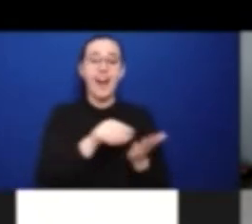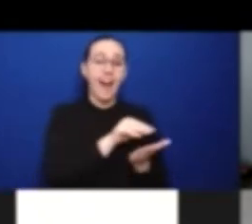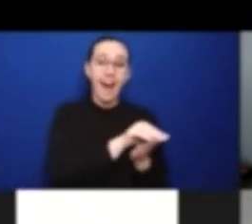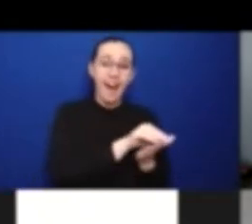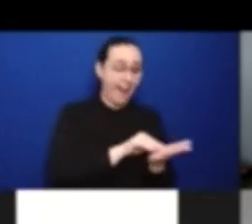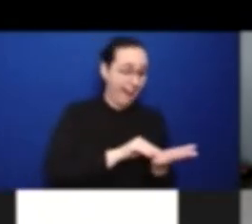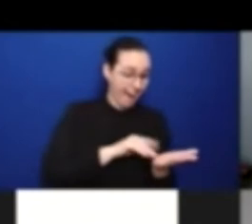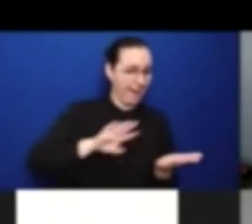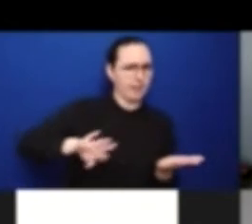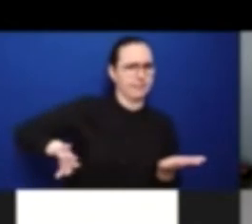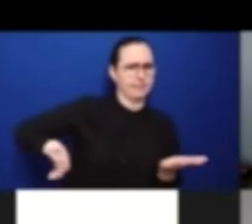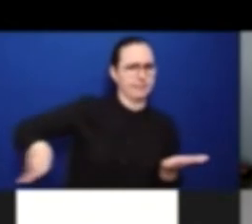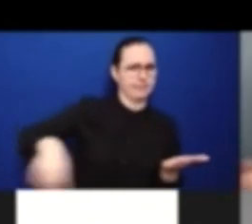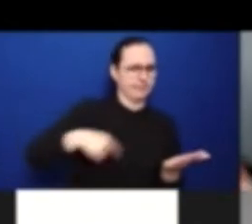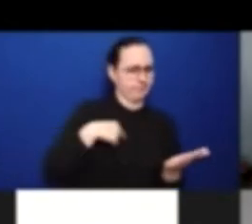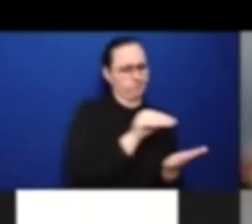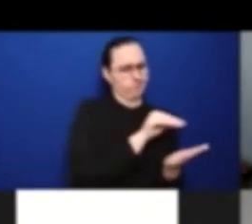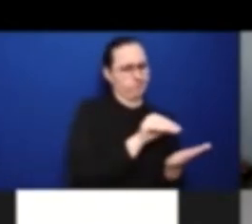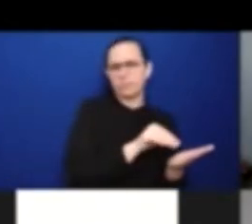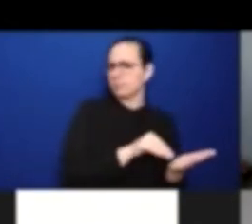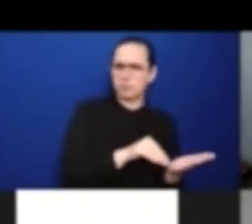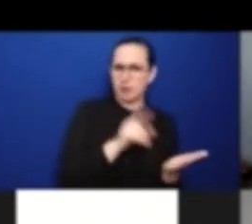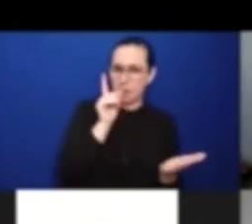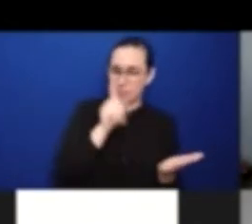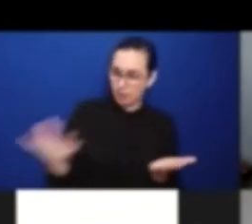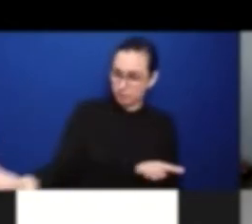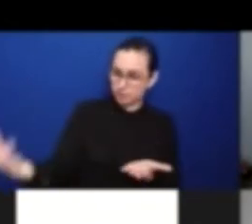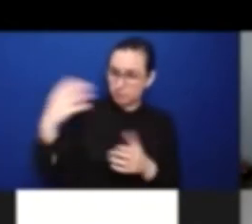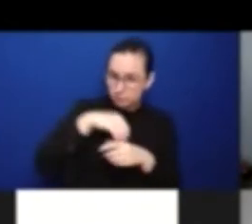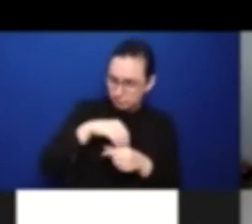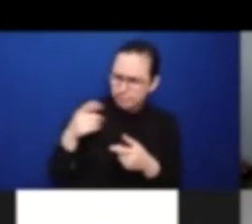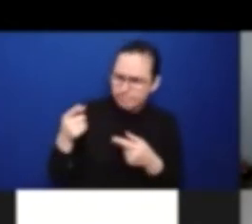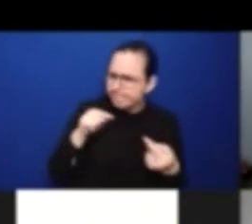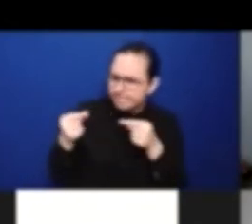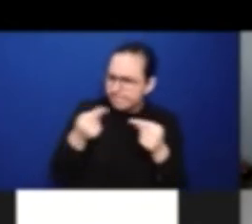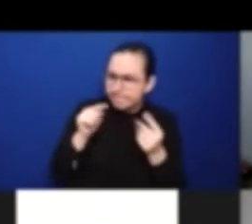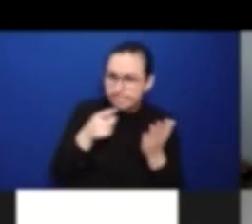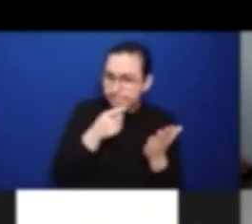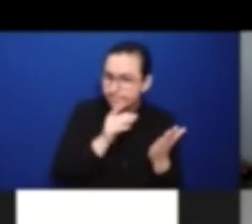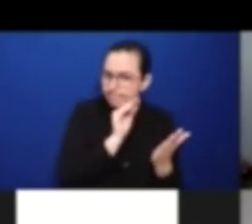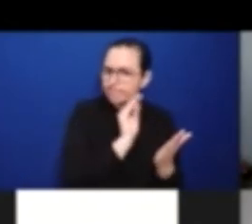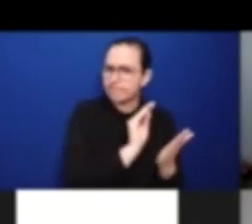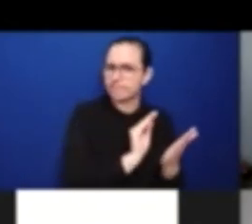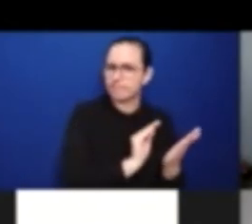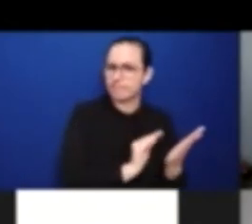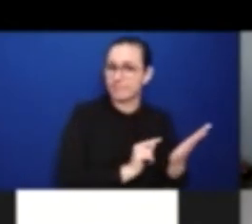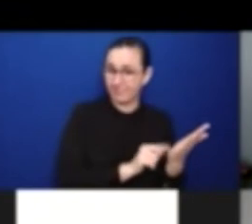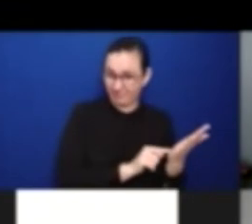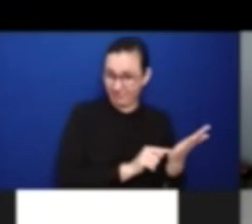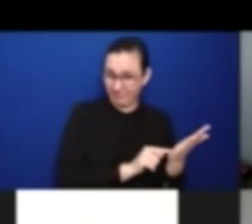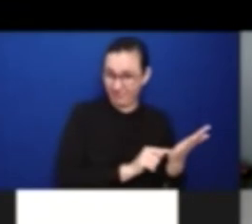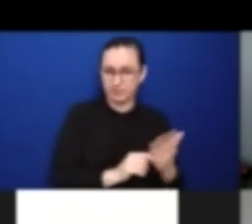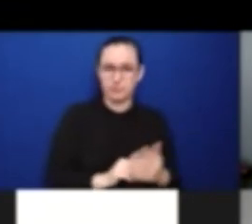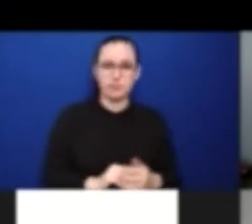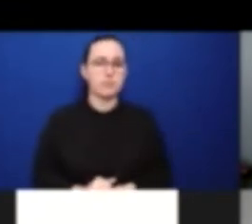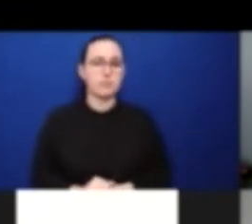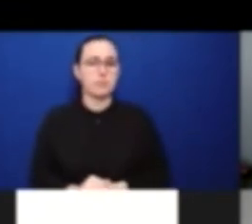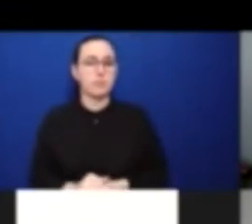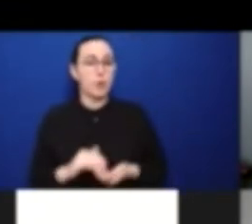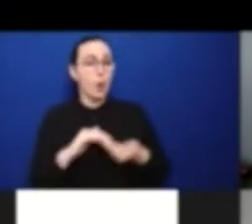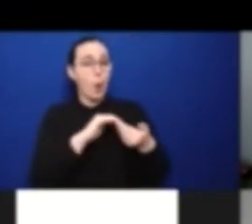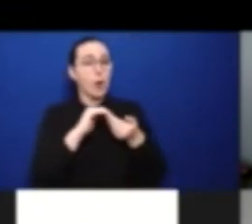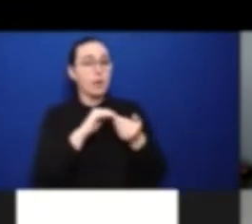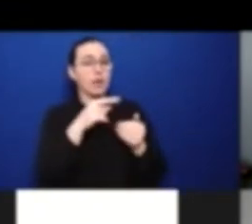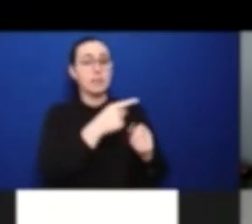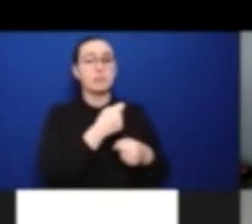Disabled People's Organizations hadn't been at the